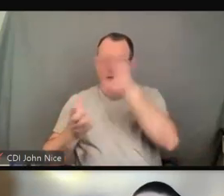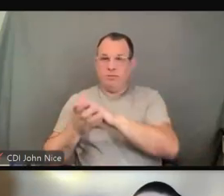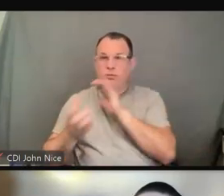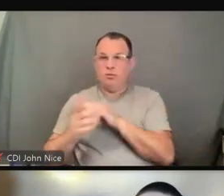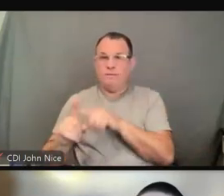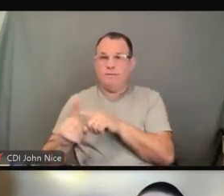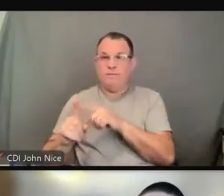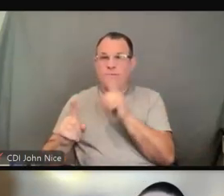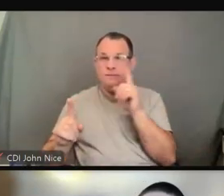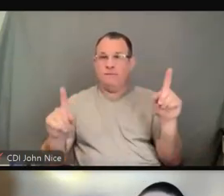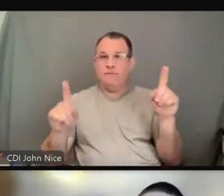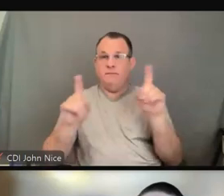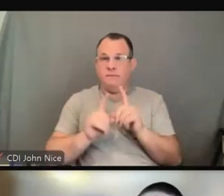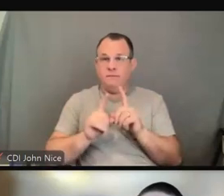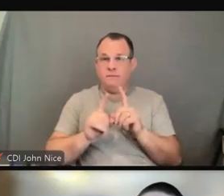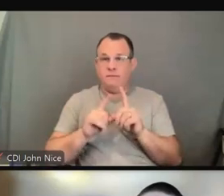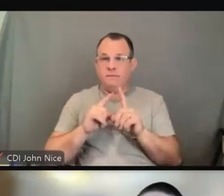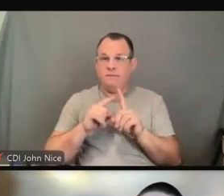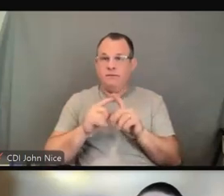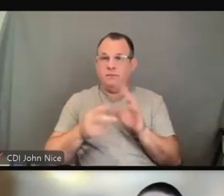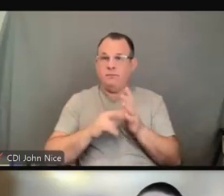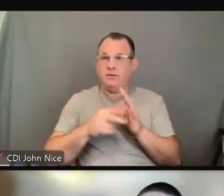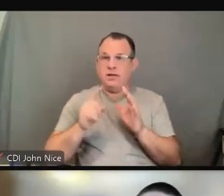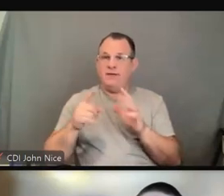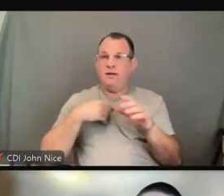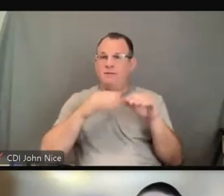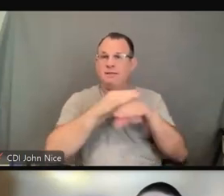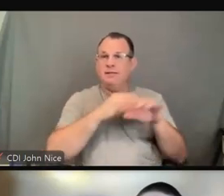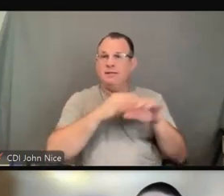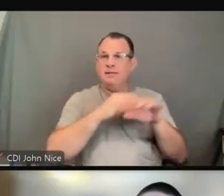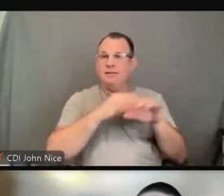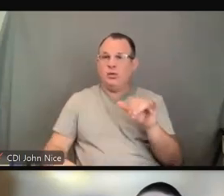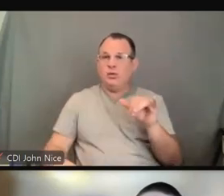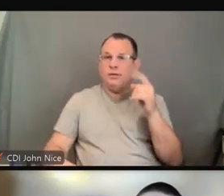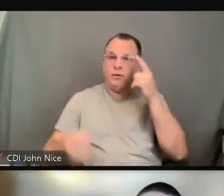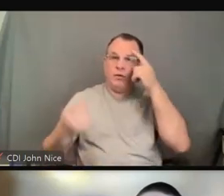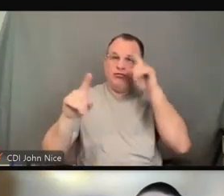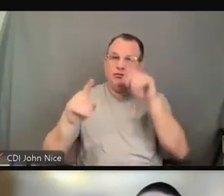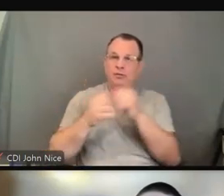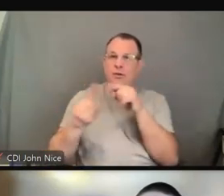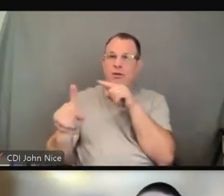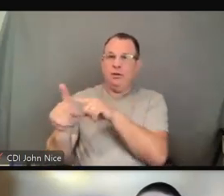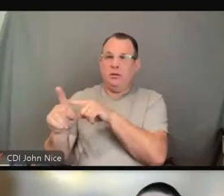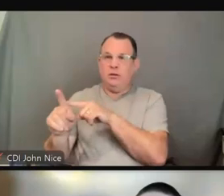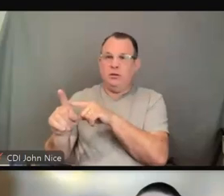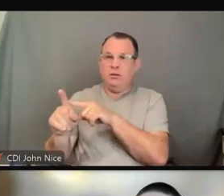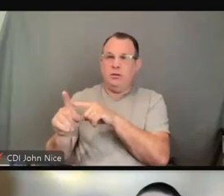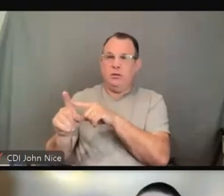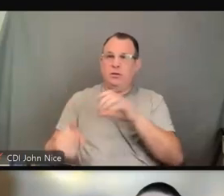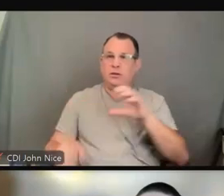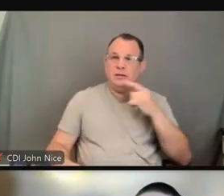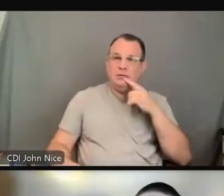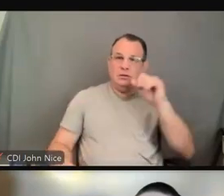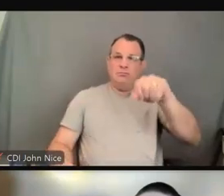understand what their person is going through. That's exactly right. It's a little